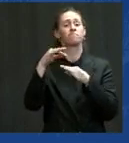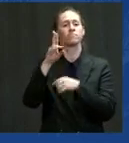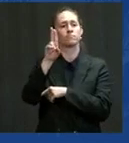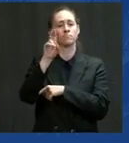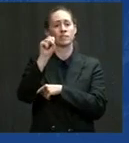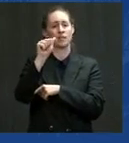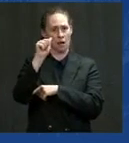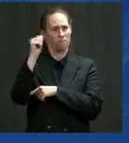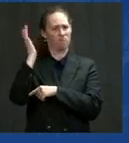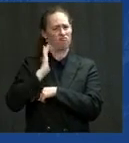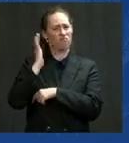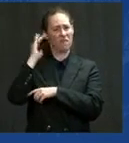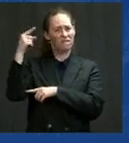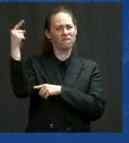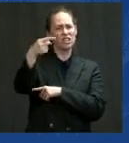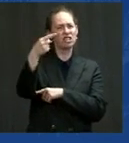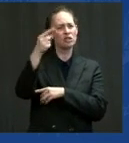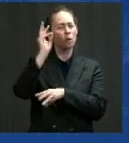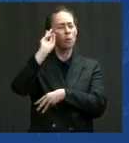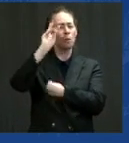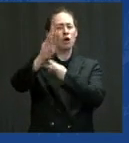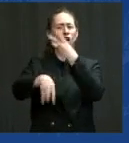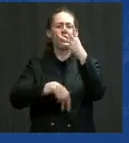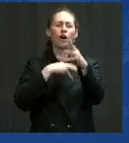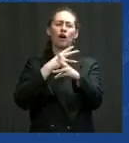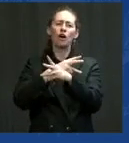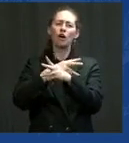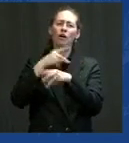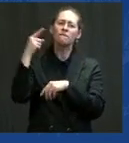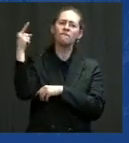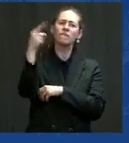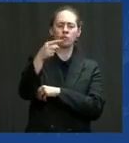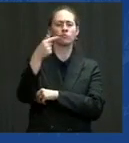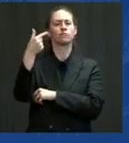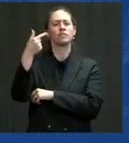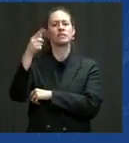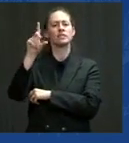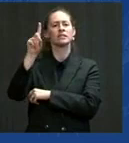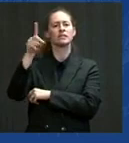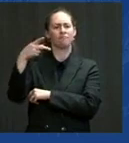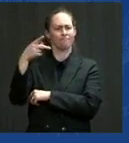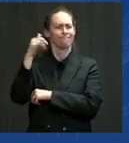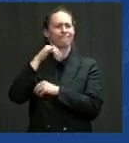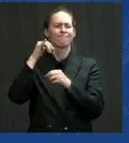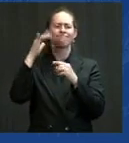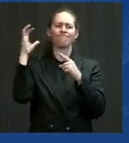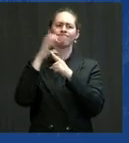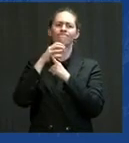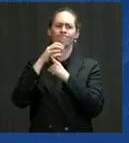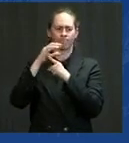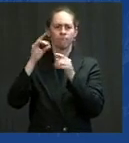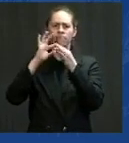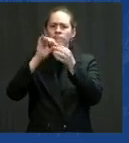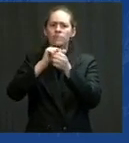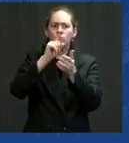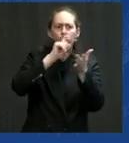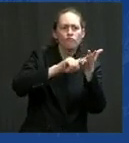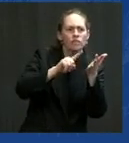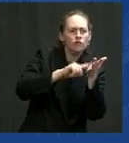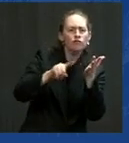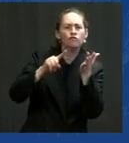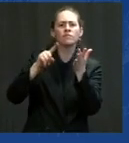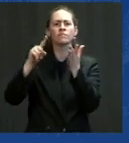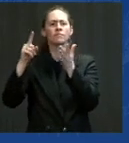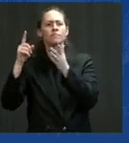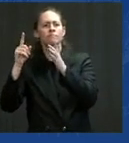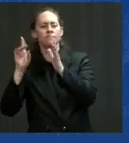for a share of their GDP being invested in research and development. We were number one in the world. We're